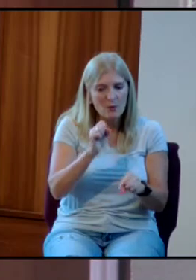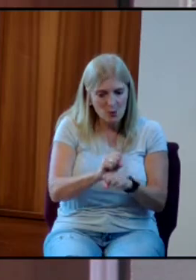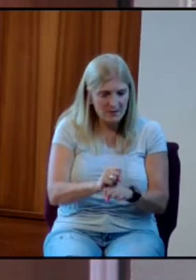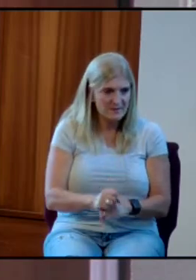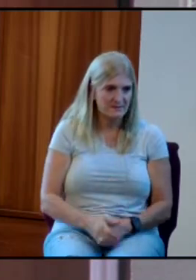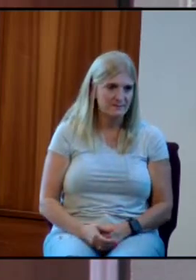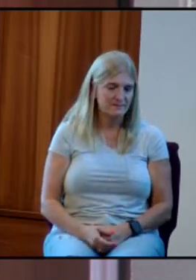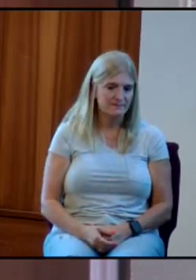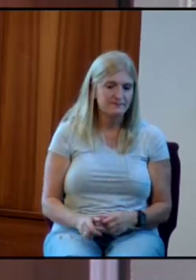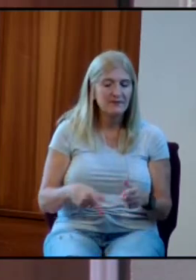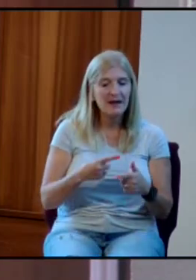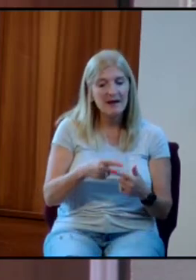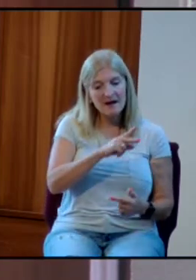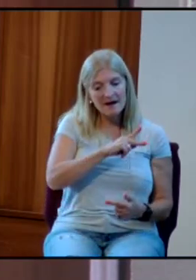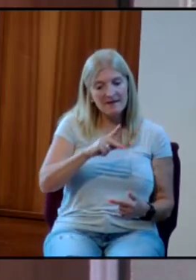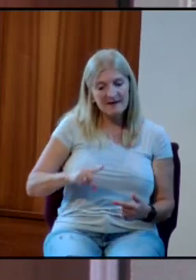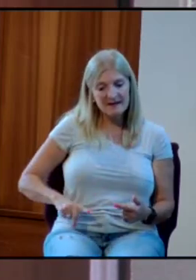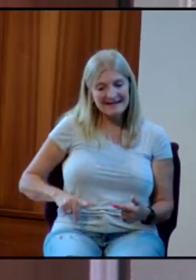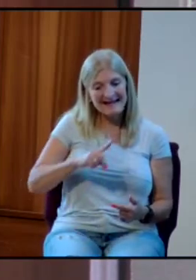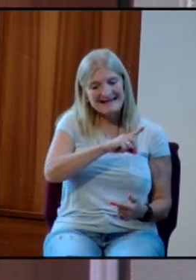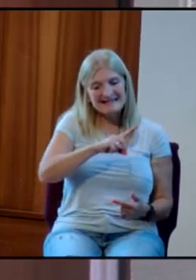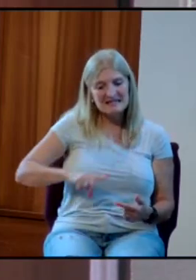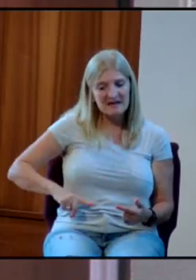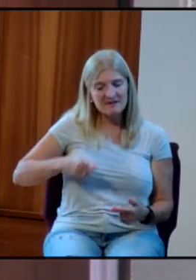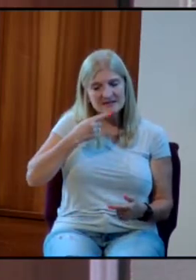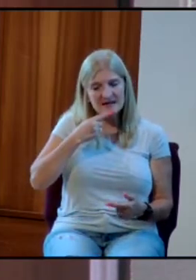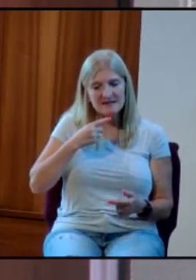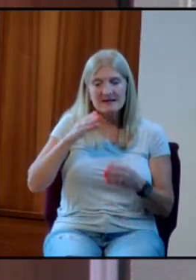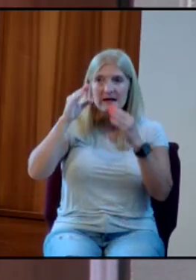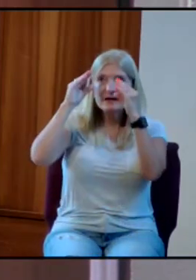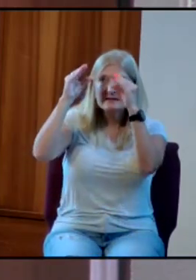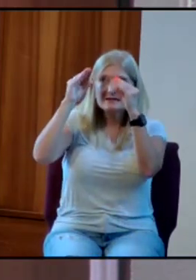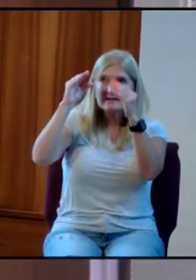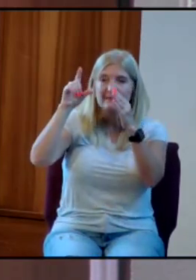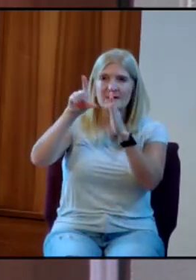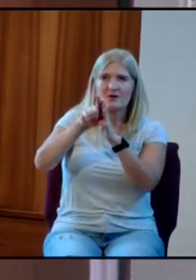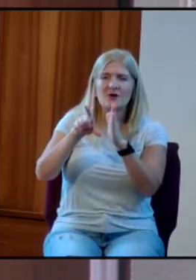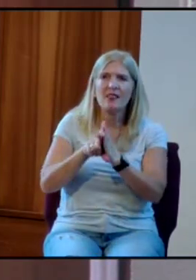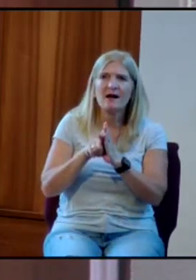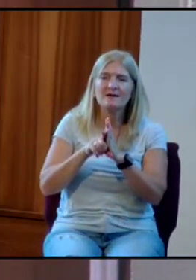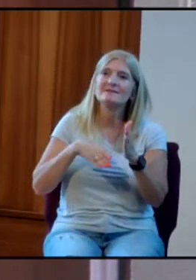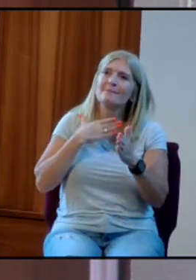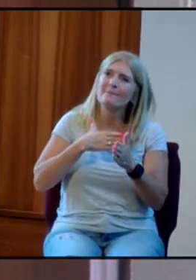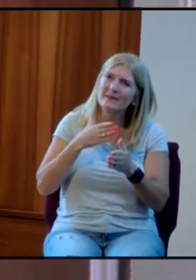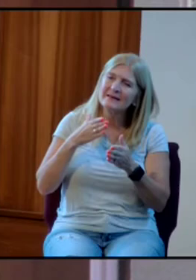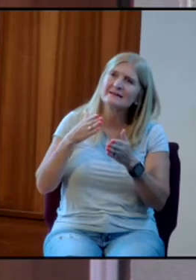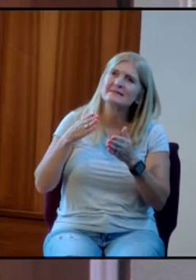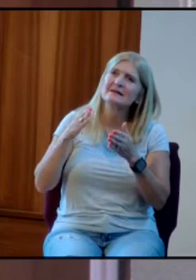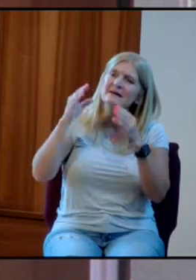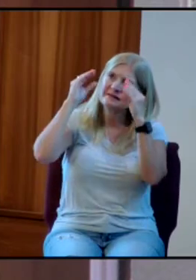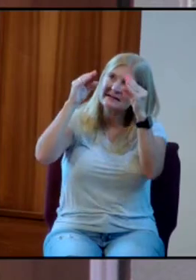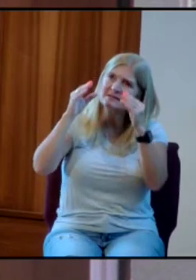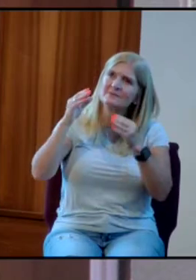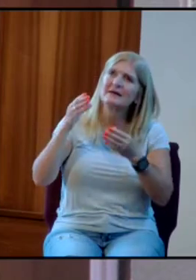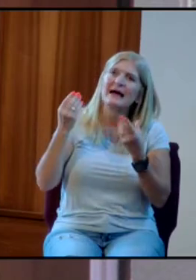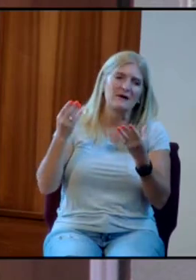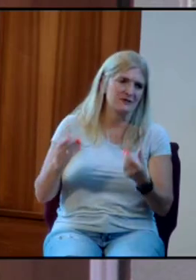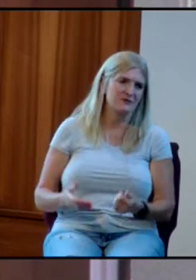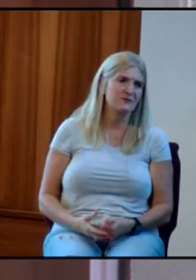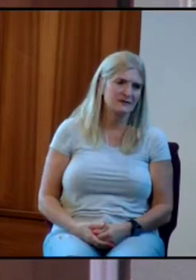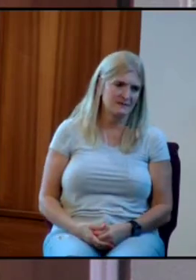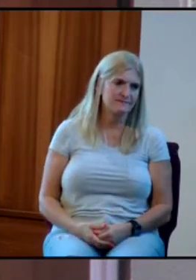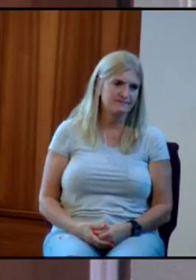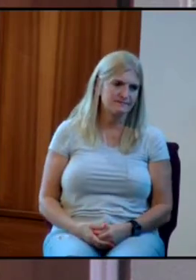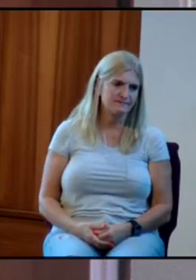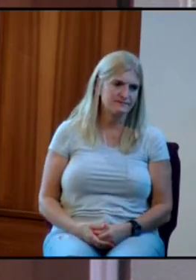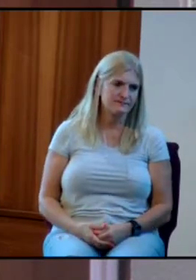And then David says, teach me your statutes because you know how this works. Please teach me how to do it. And that takes us